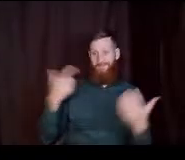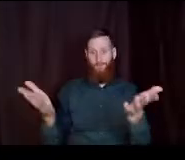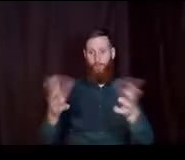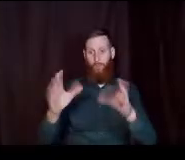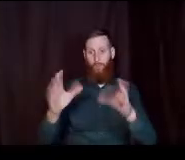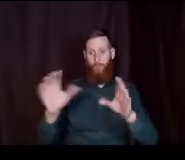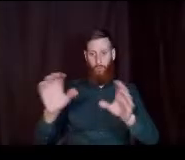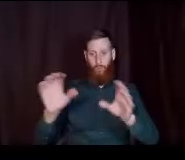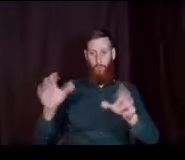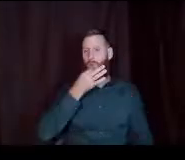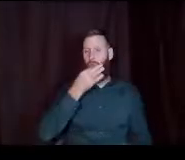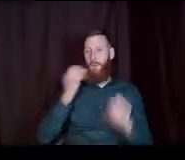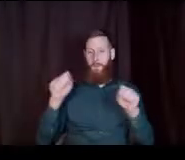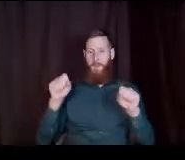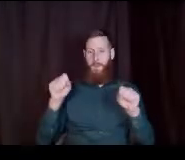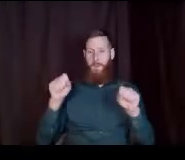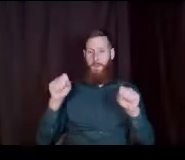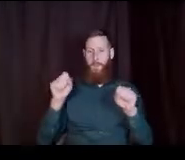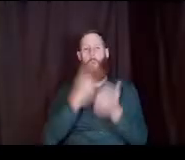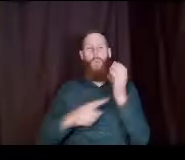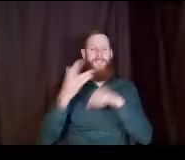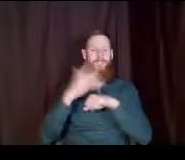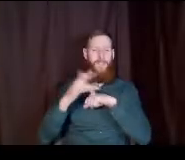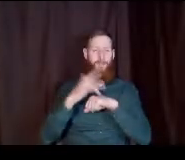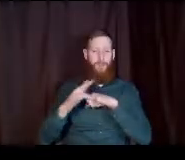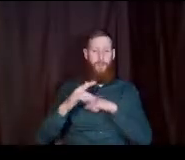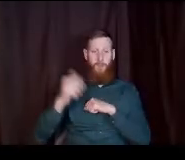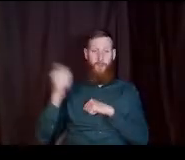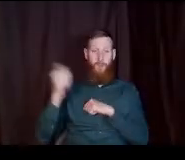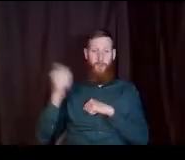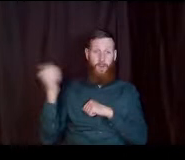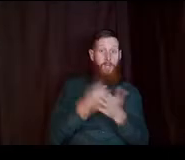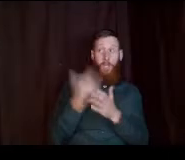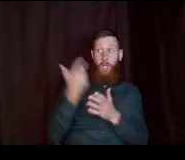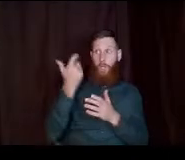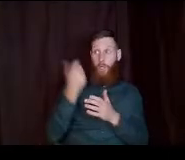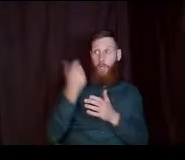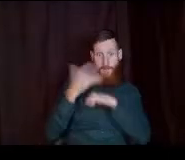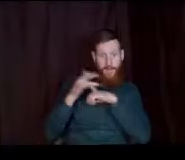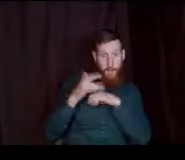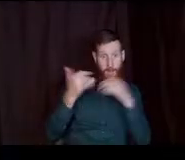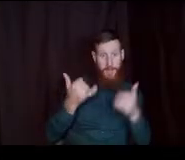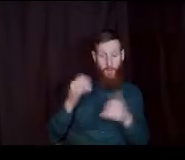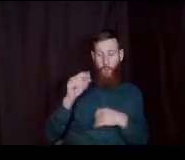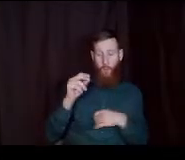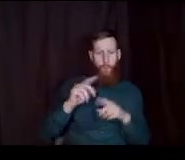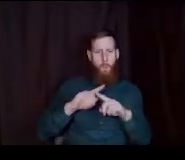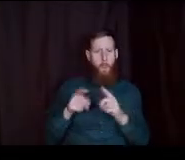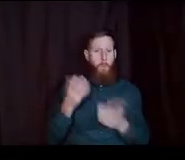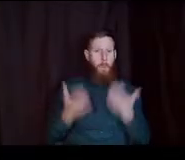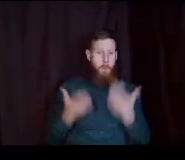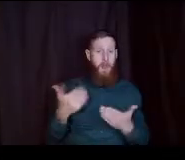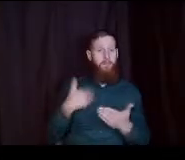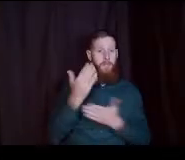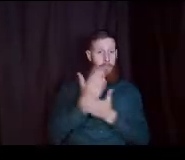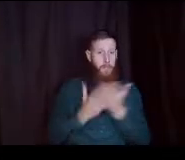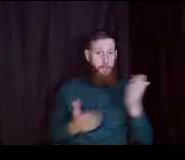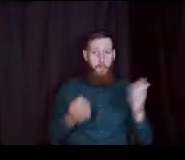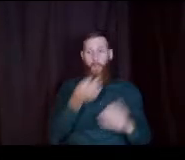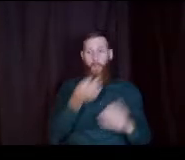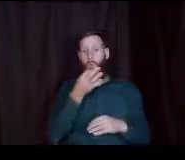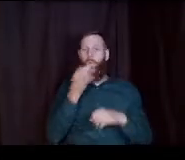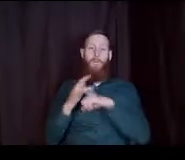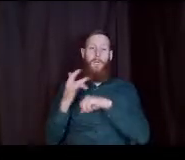what's available to you uh not all the scholarships are going to be open right now now but there may be some open soon and